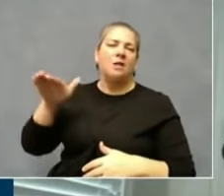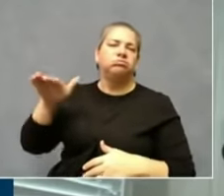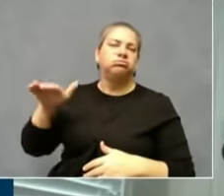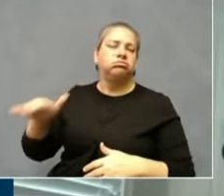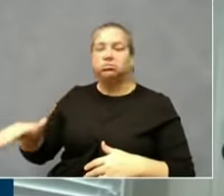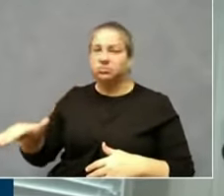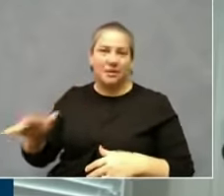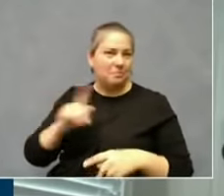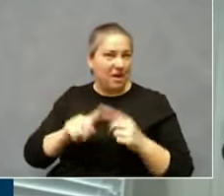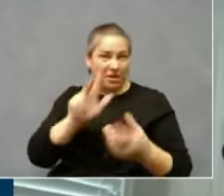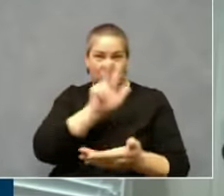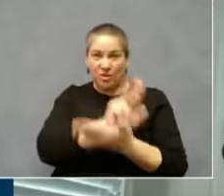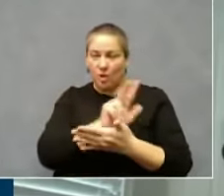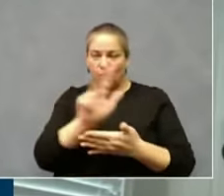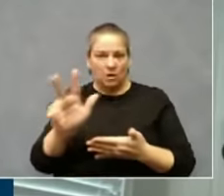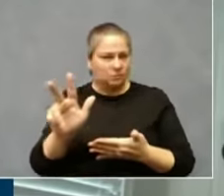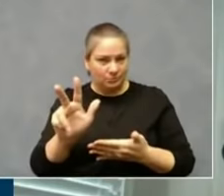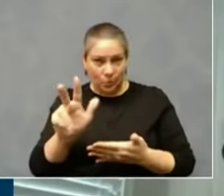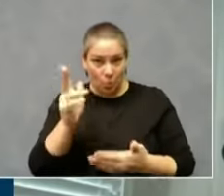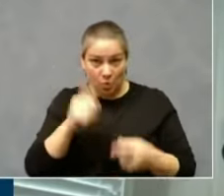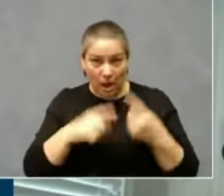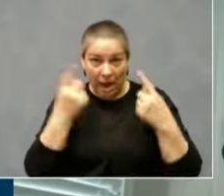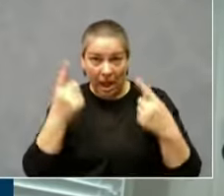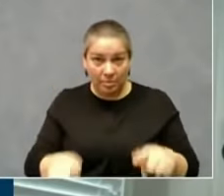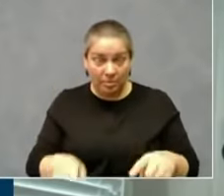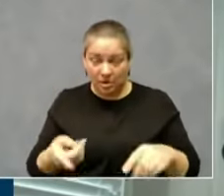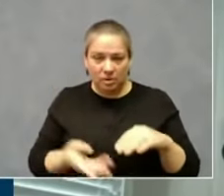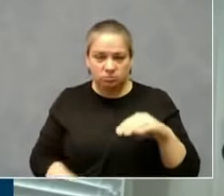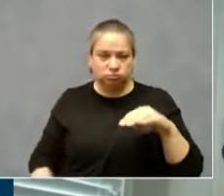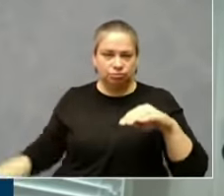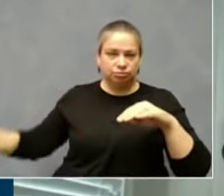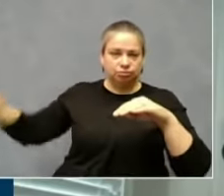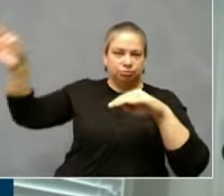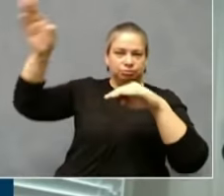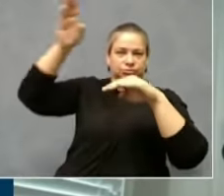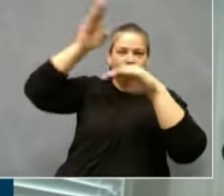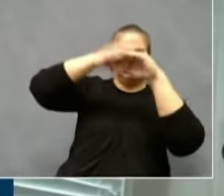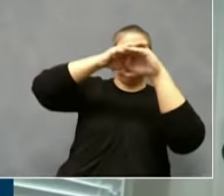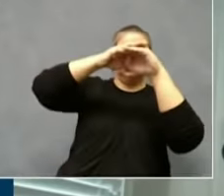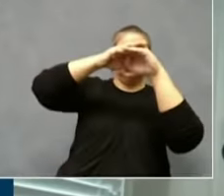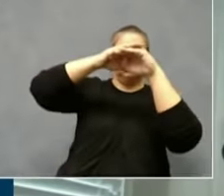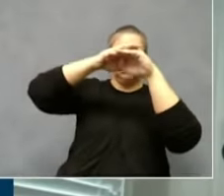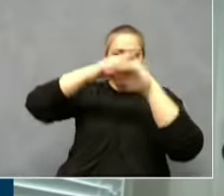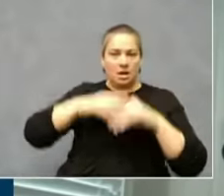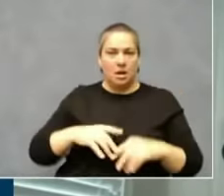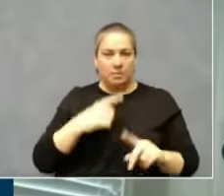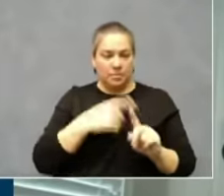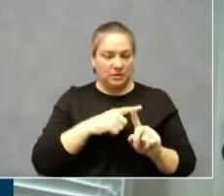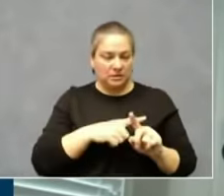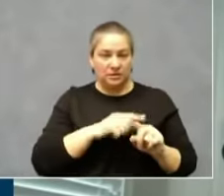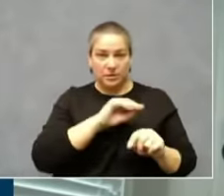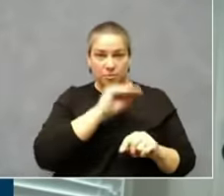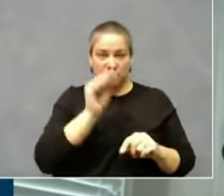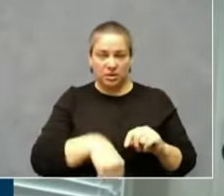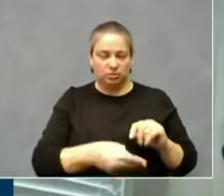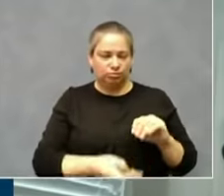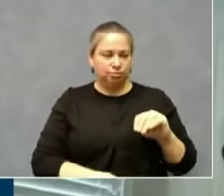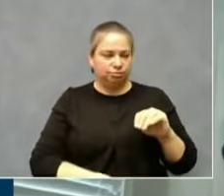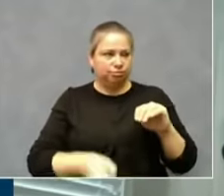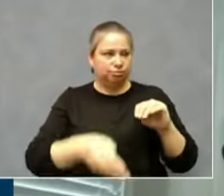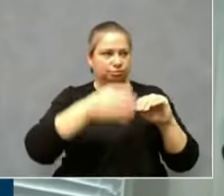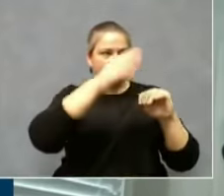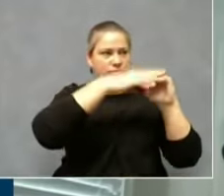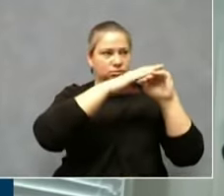exponential growth in new cases. And we also began having, not just in one place, but we had